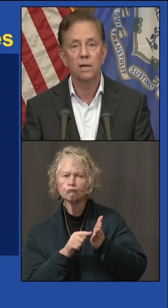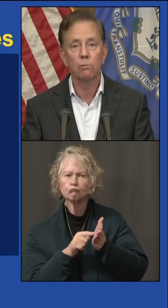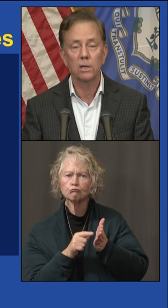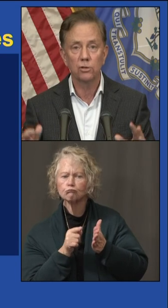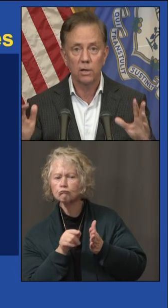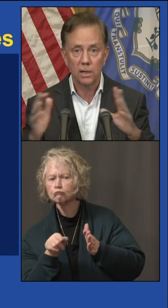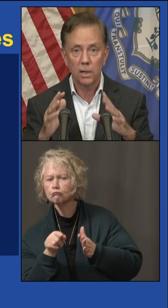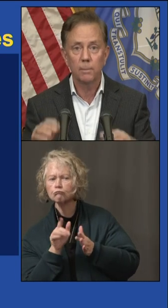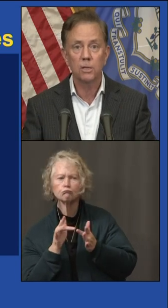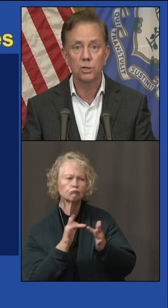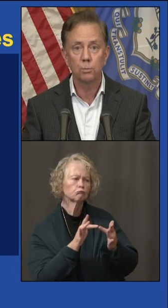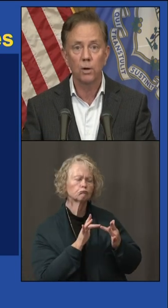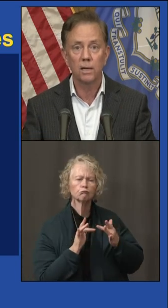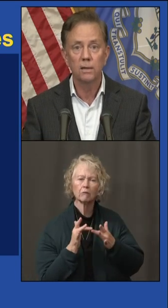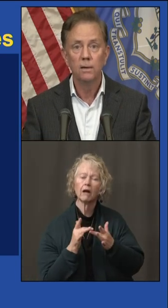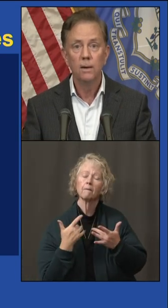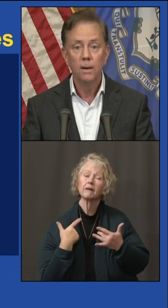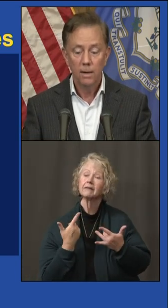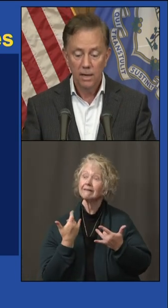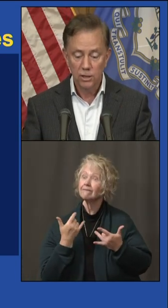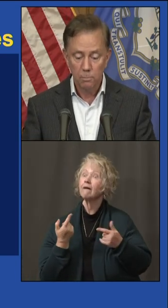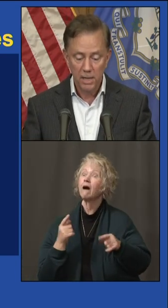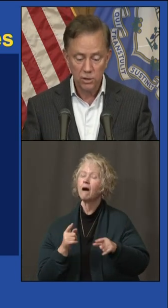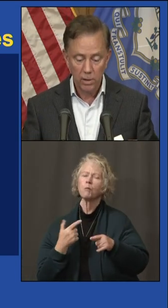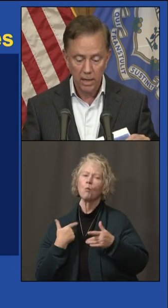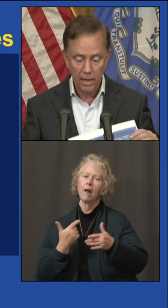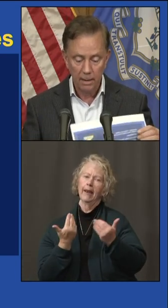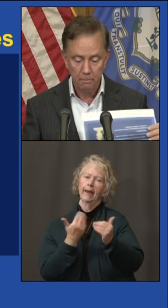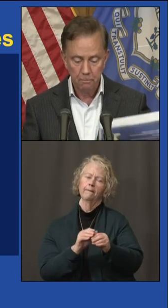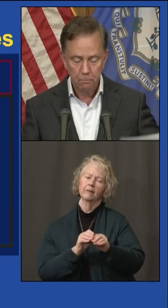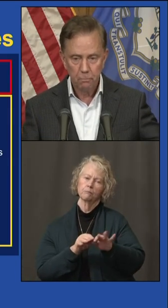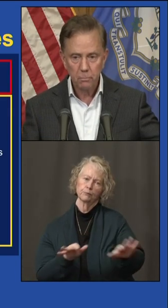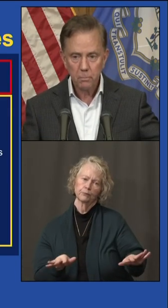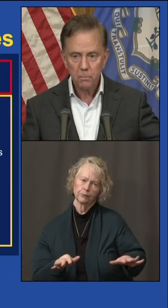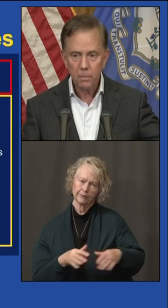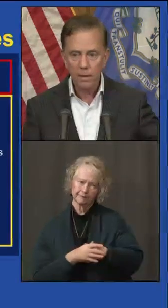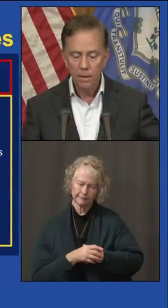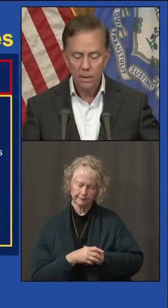trace and really try and limit the spread as best we can.